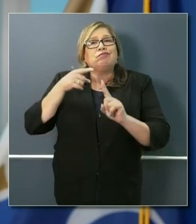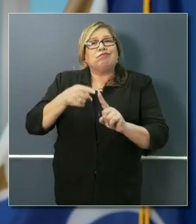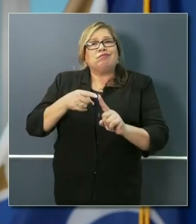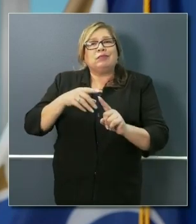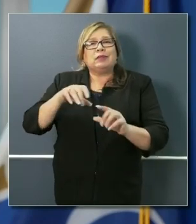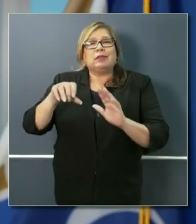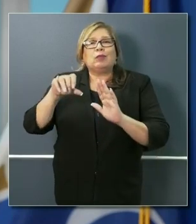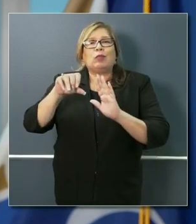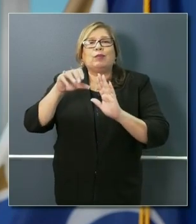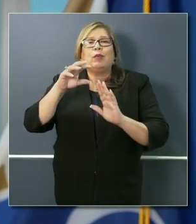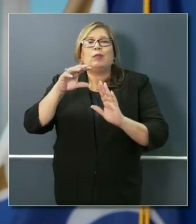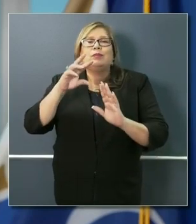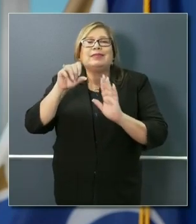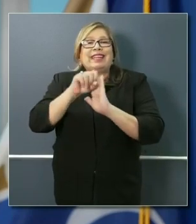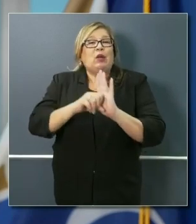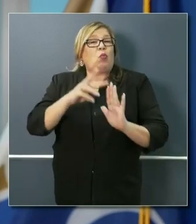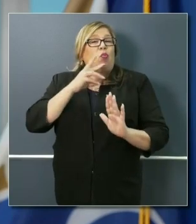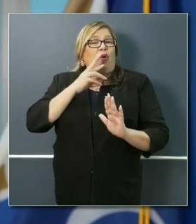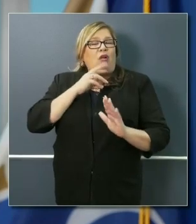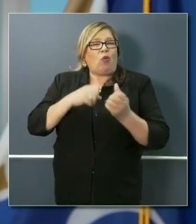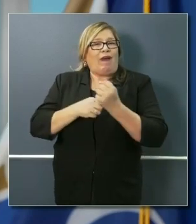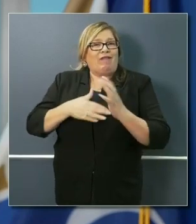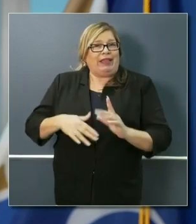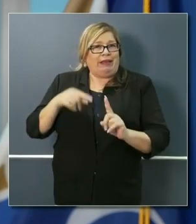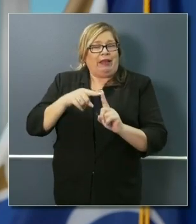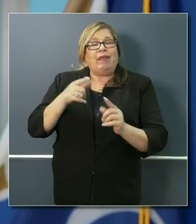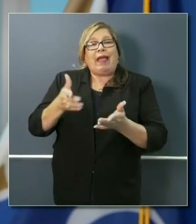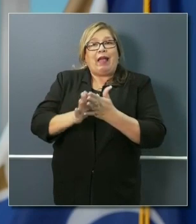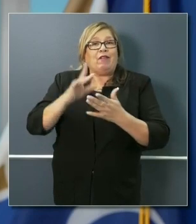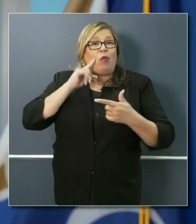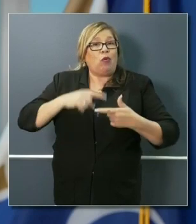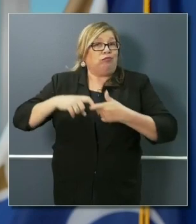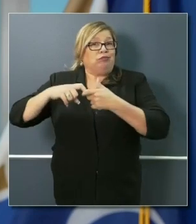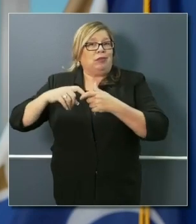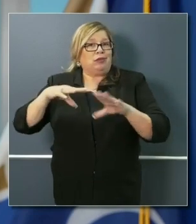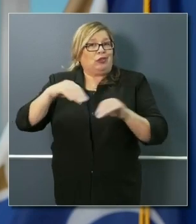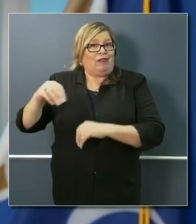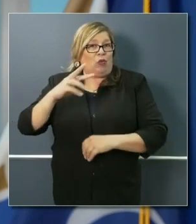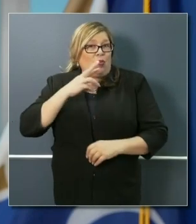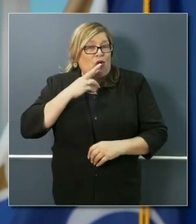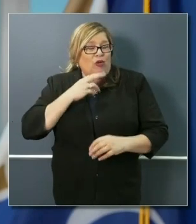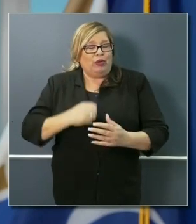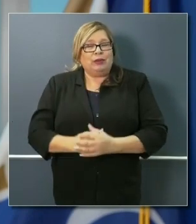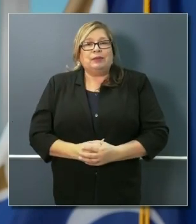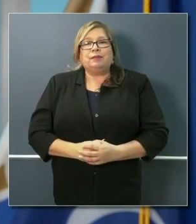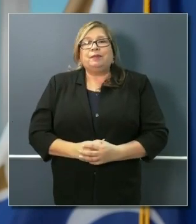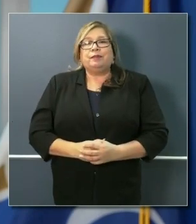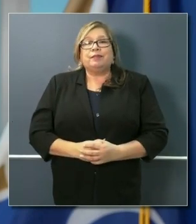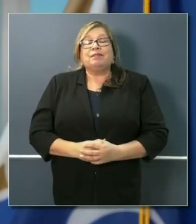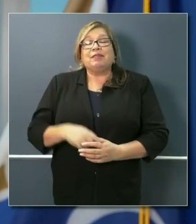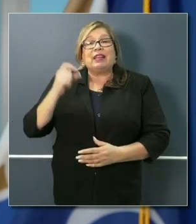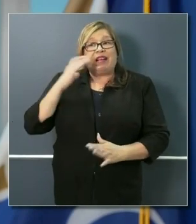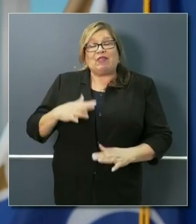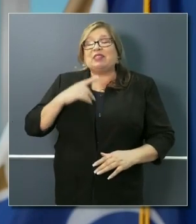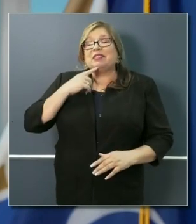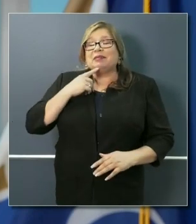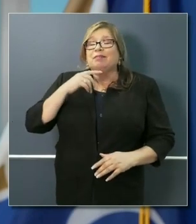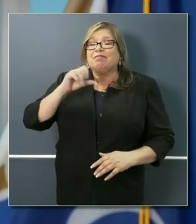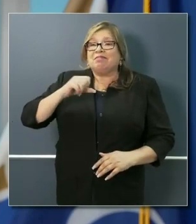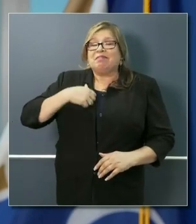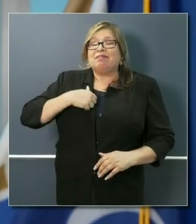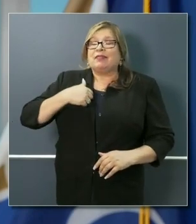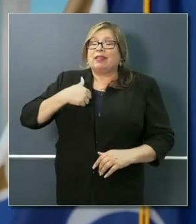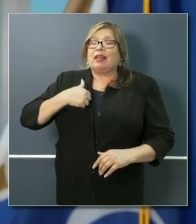during this. Can you comment a little bit on that? Not only can I comment, we appreciate their leadership, their advocacy. I